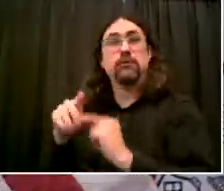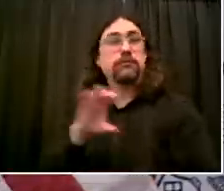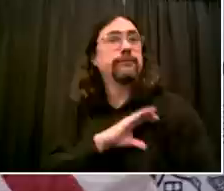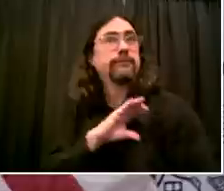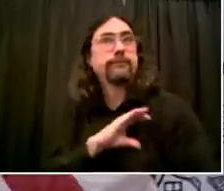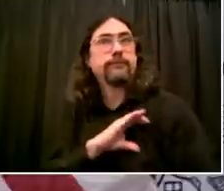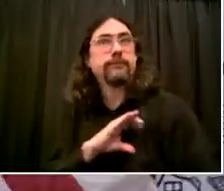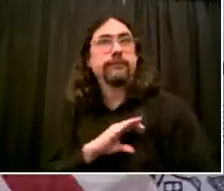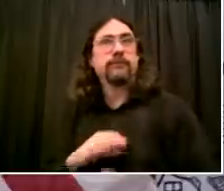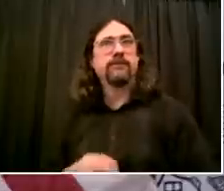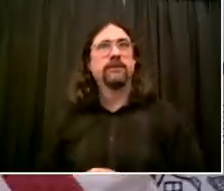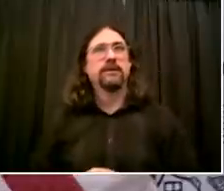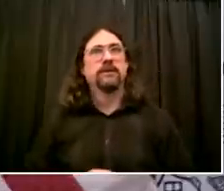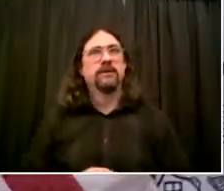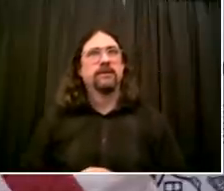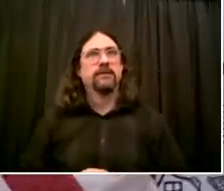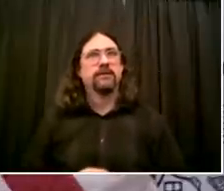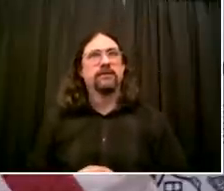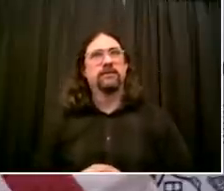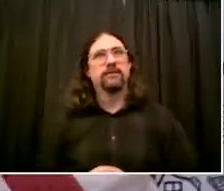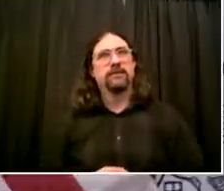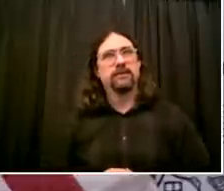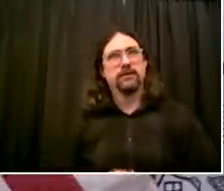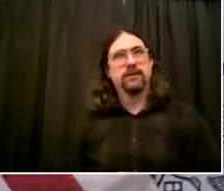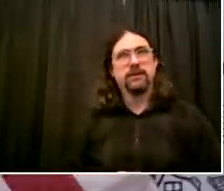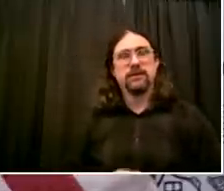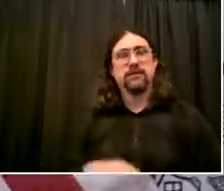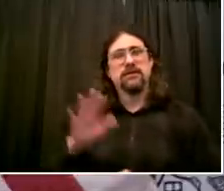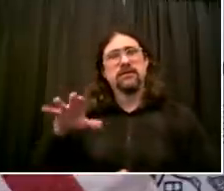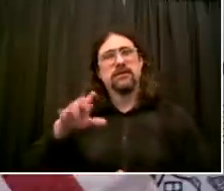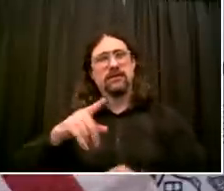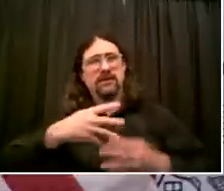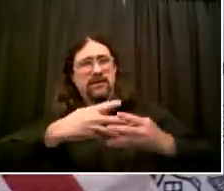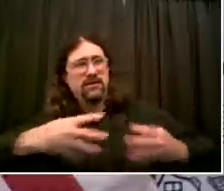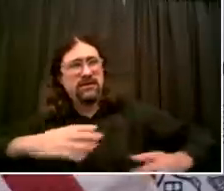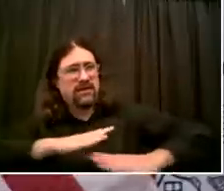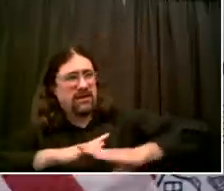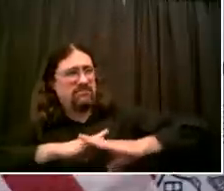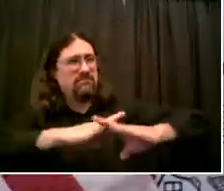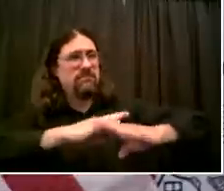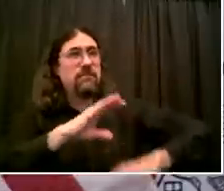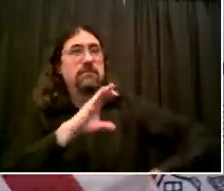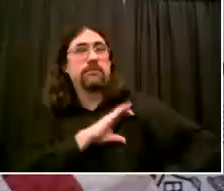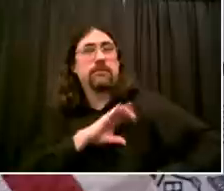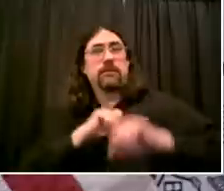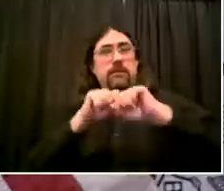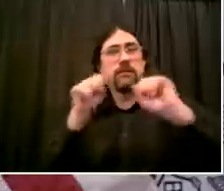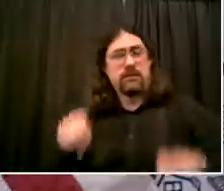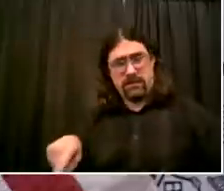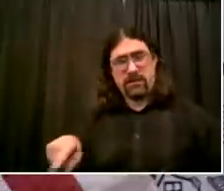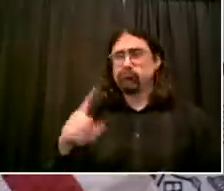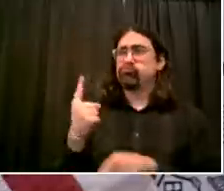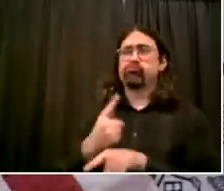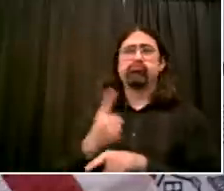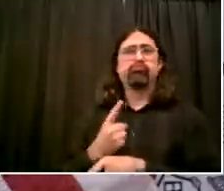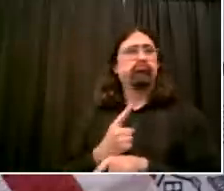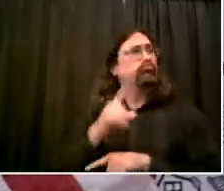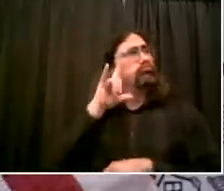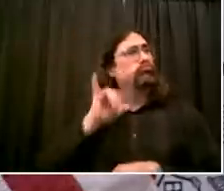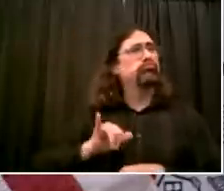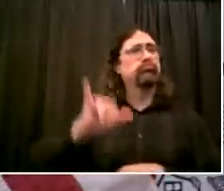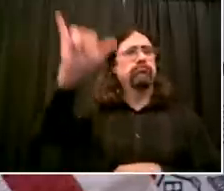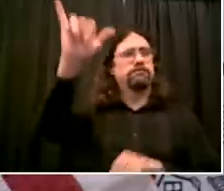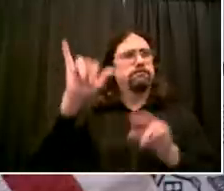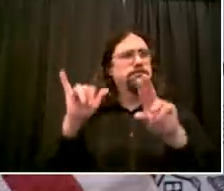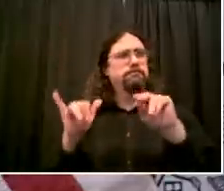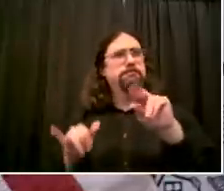there's no longer a problem, of course we want to remove any such barriers. But where there is a possibility of violence, job one is to protect